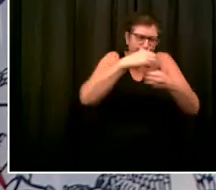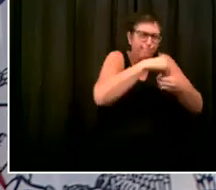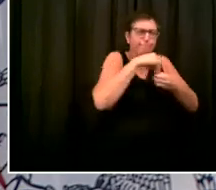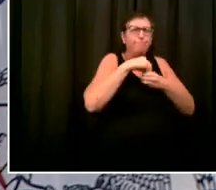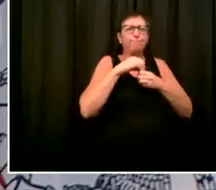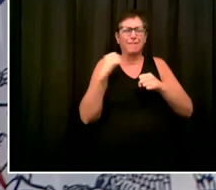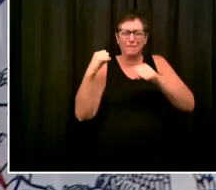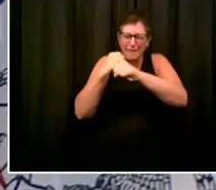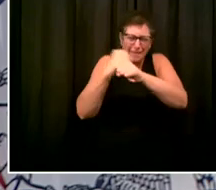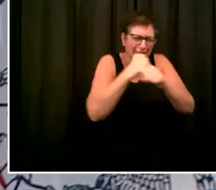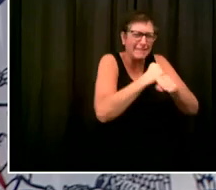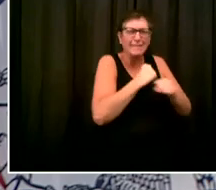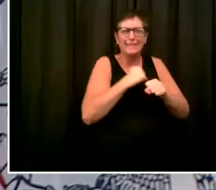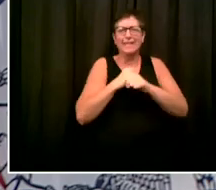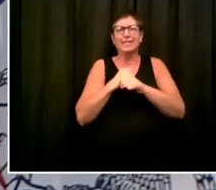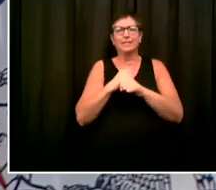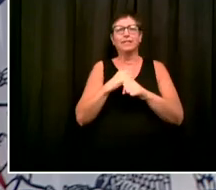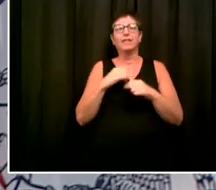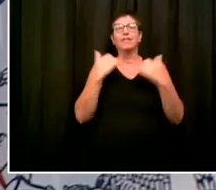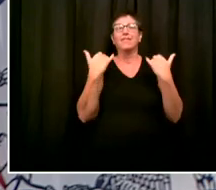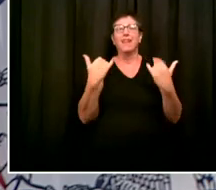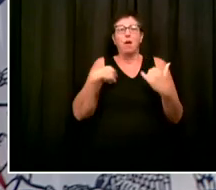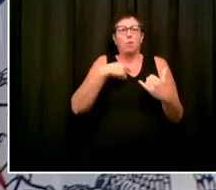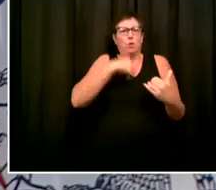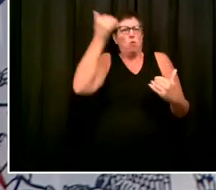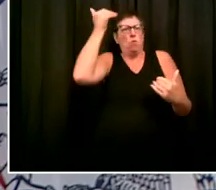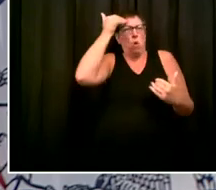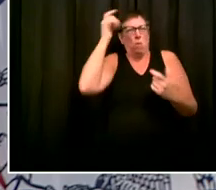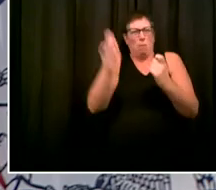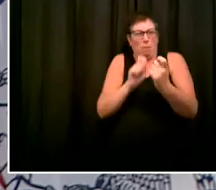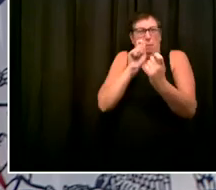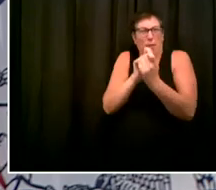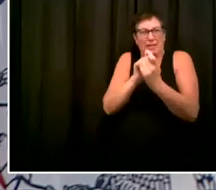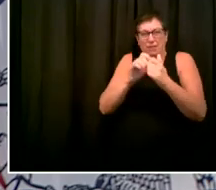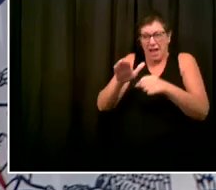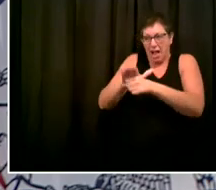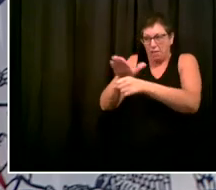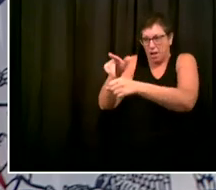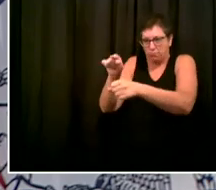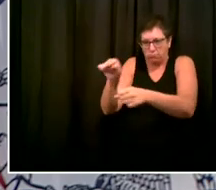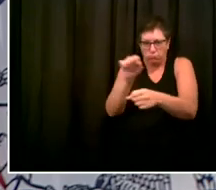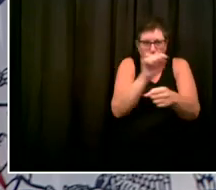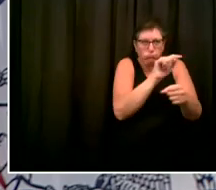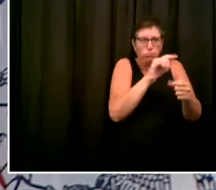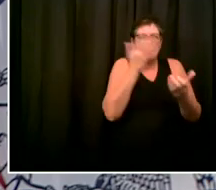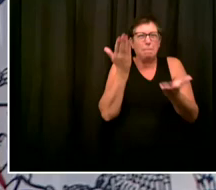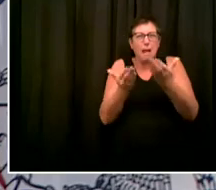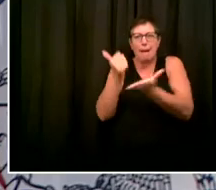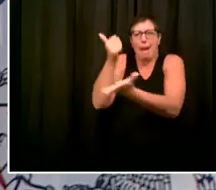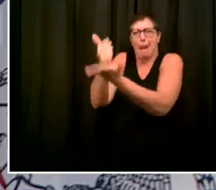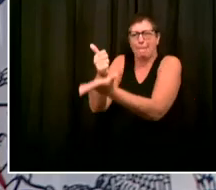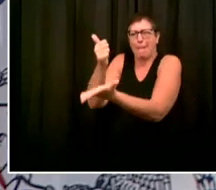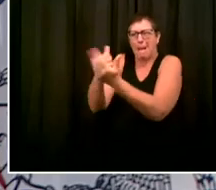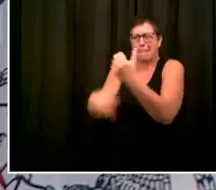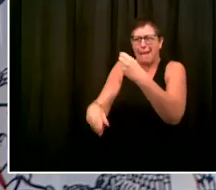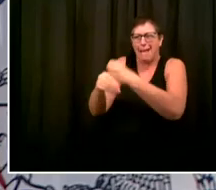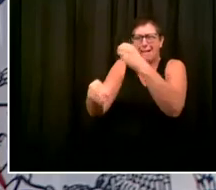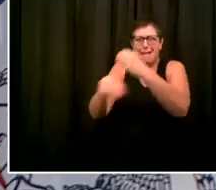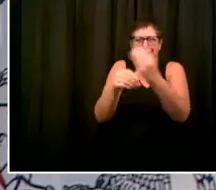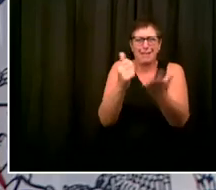particular attention to make sure we keep the infection levels low there. And we've seen that when we apply